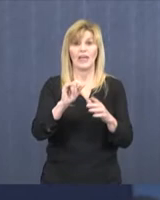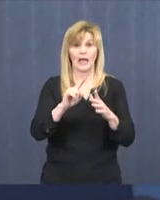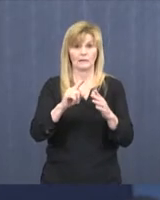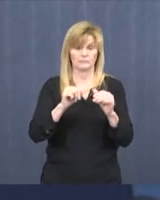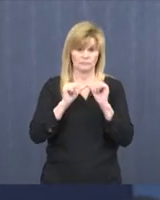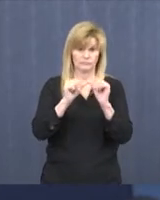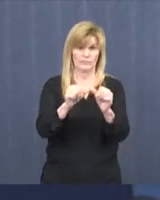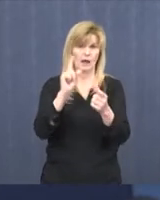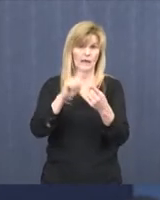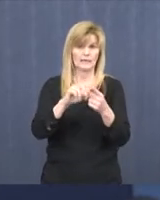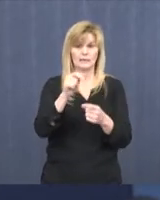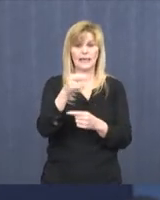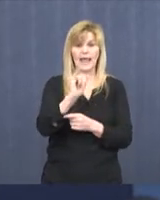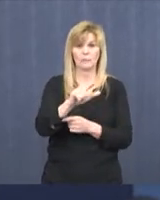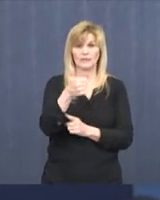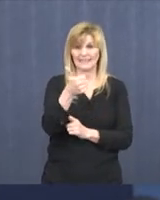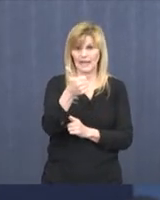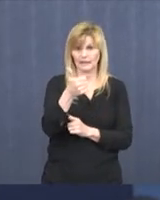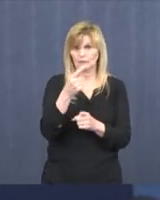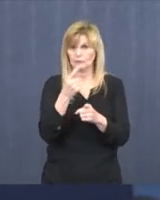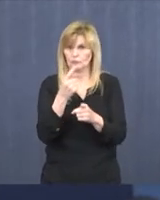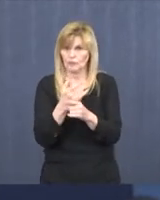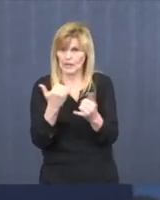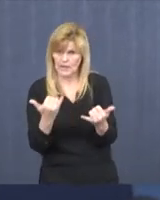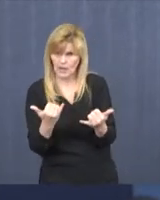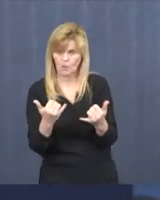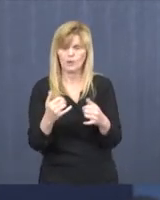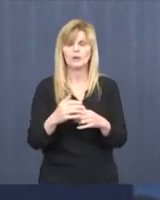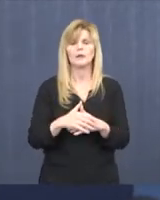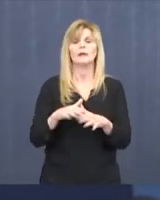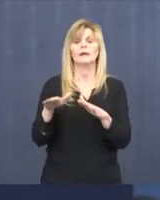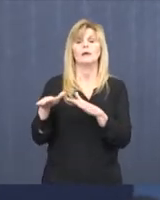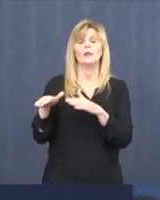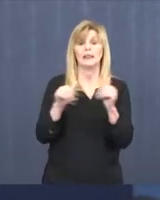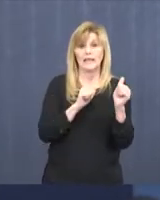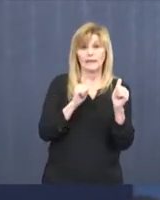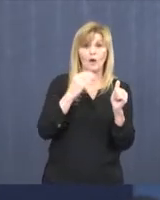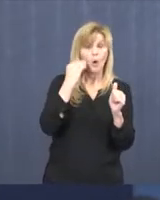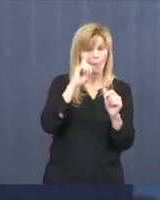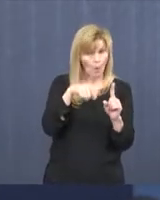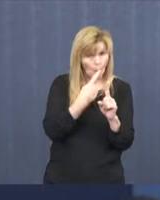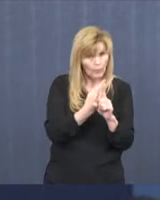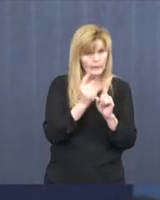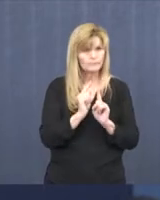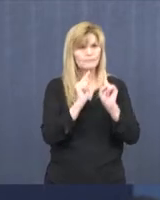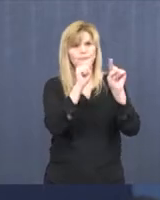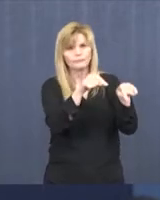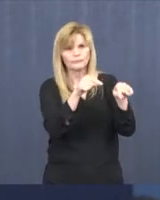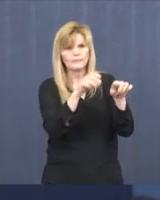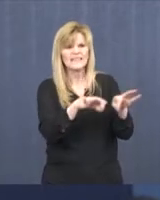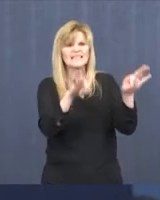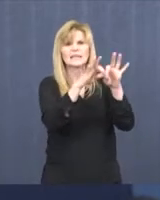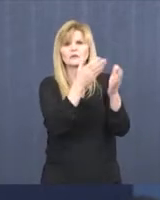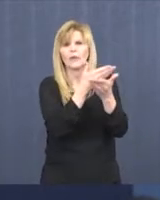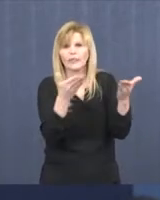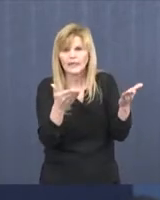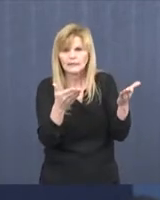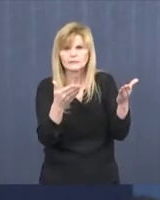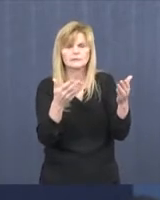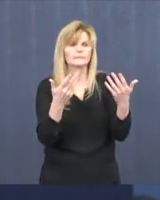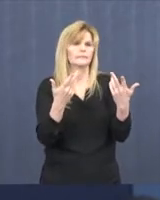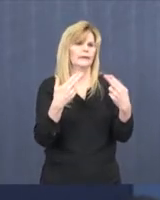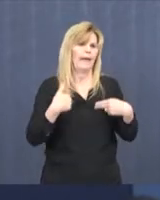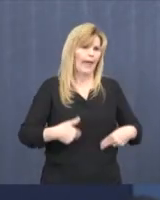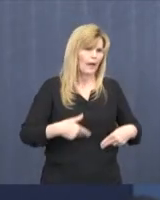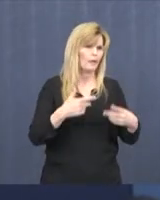through April 10th at this time, leaving home, again, just for essential needs. So if it's health and safety